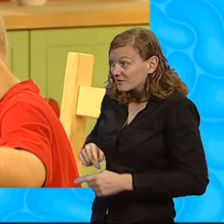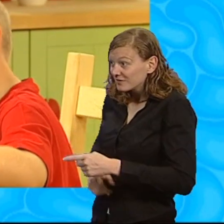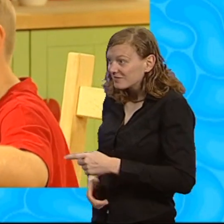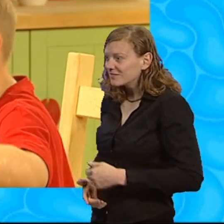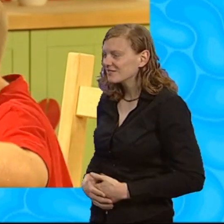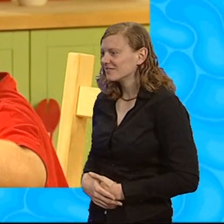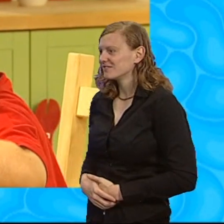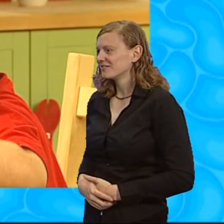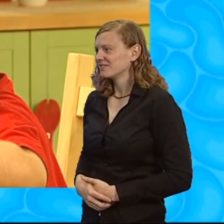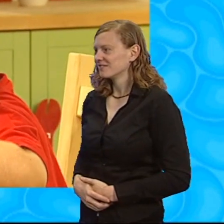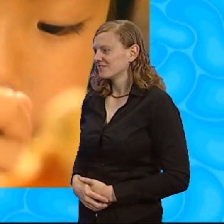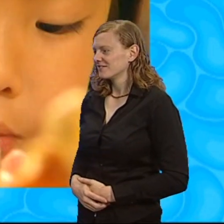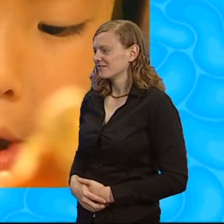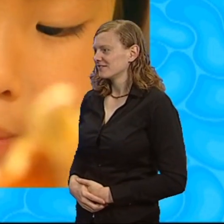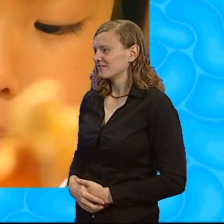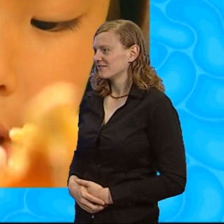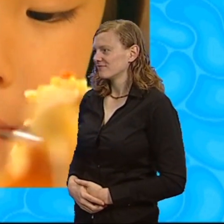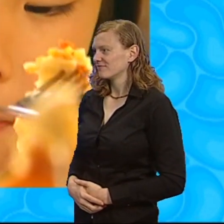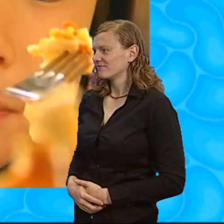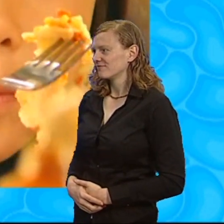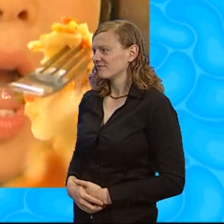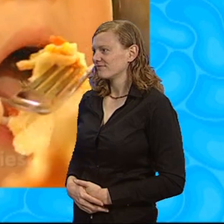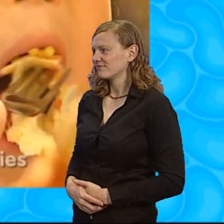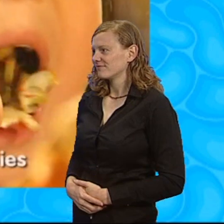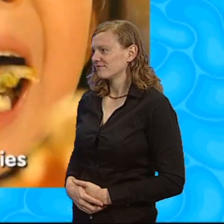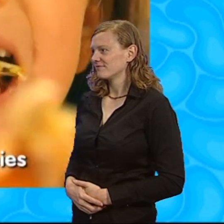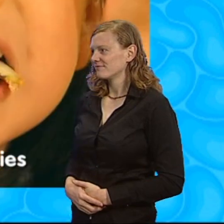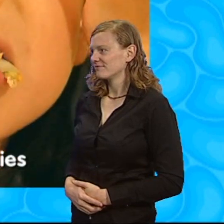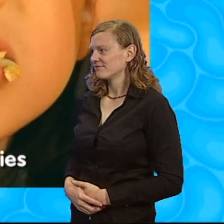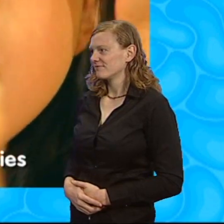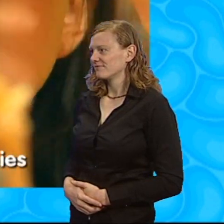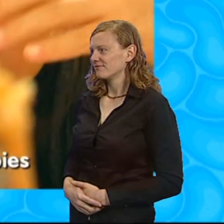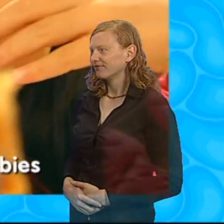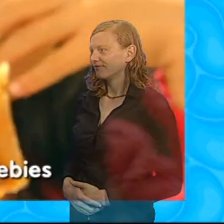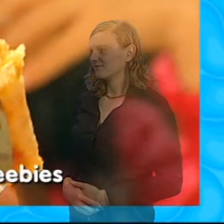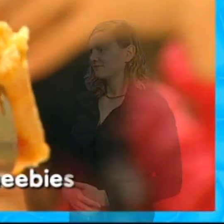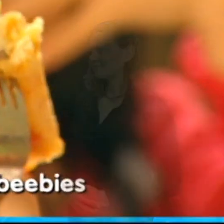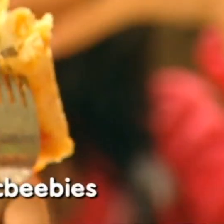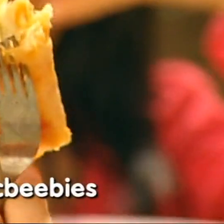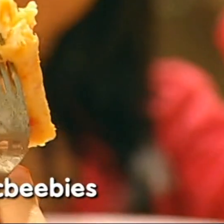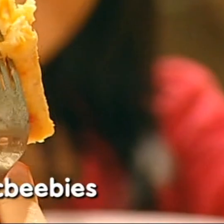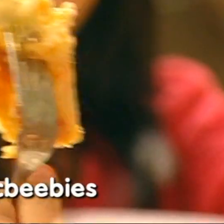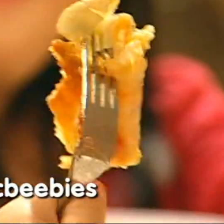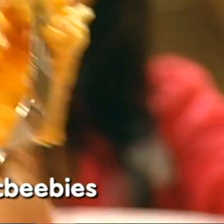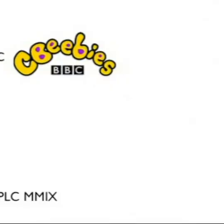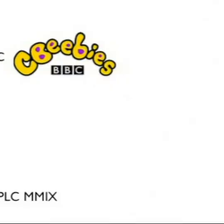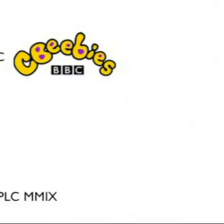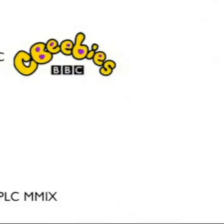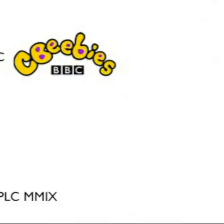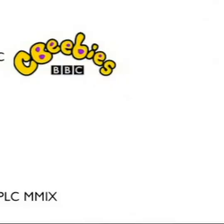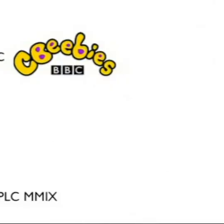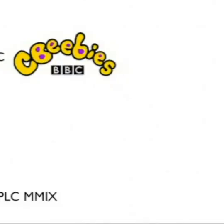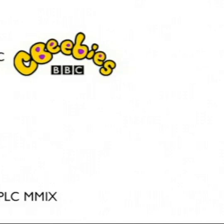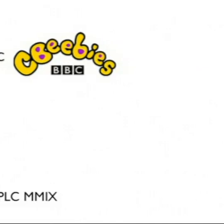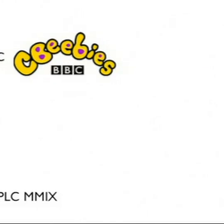If you want to make today's recipe, then go to bbc.co.uk forward slash CBeebies. Beep pah